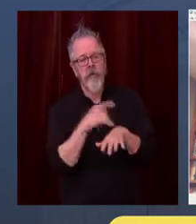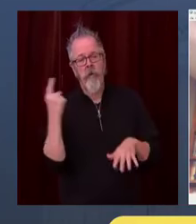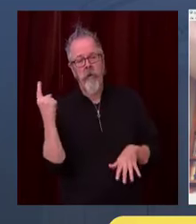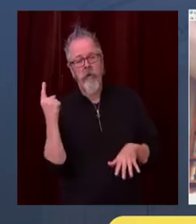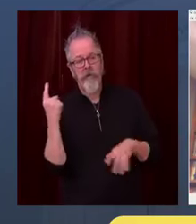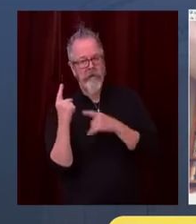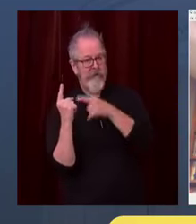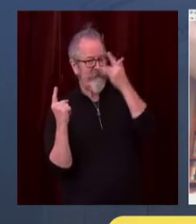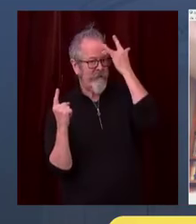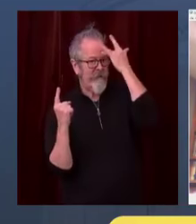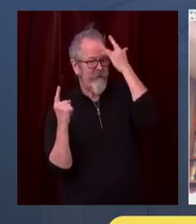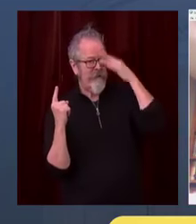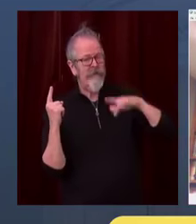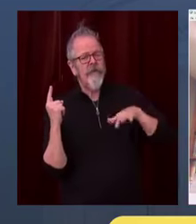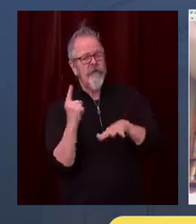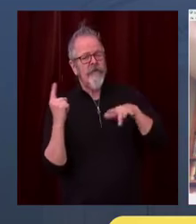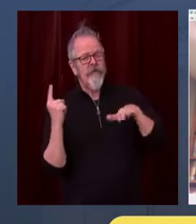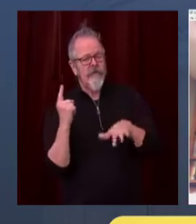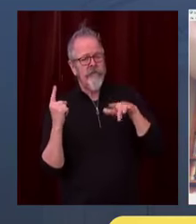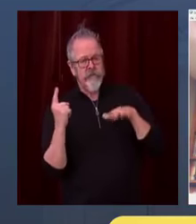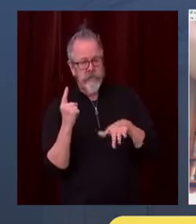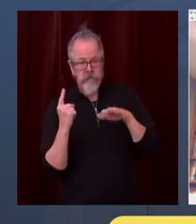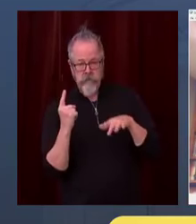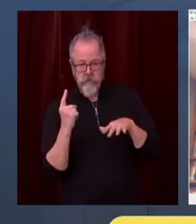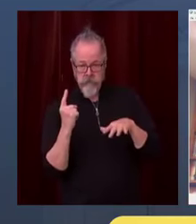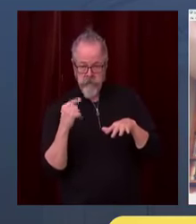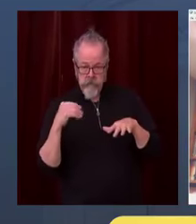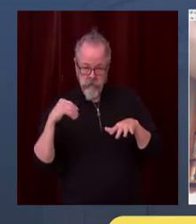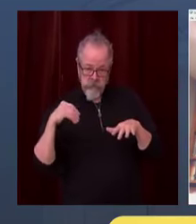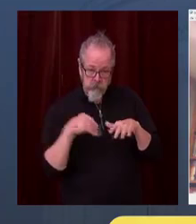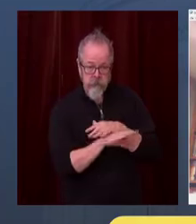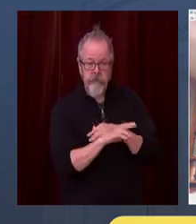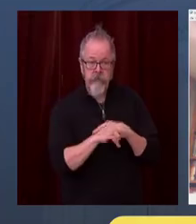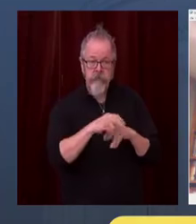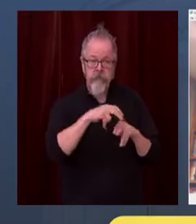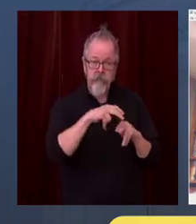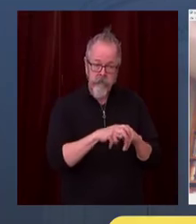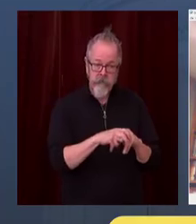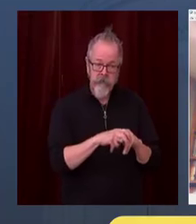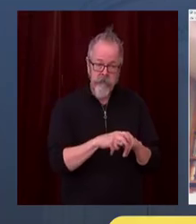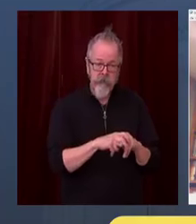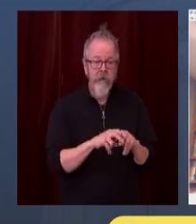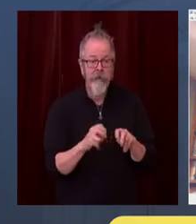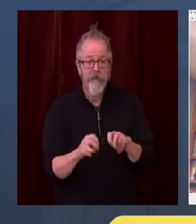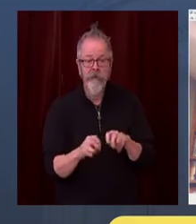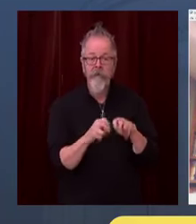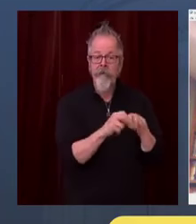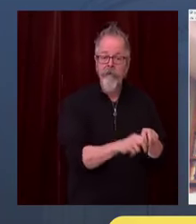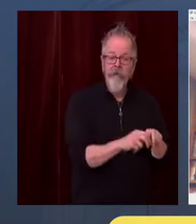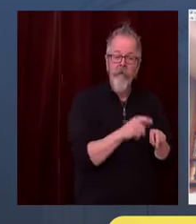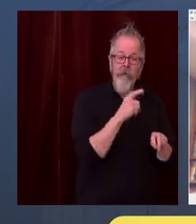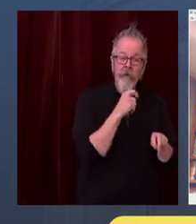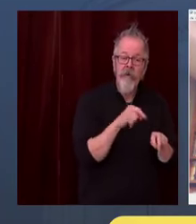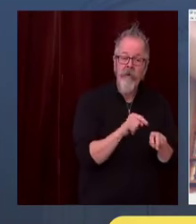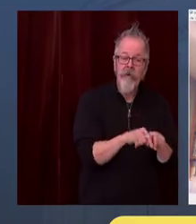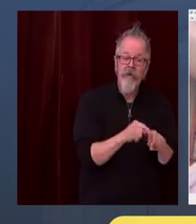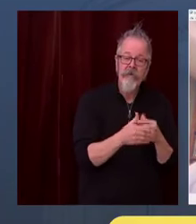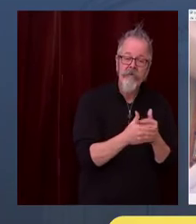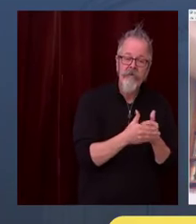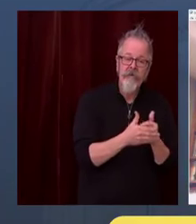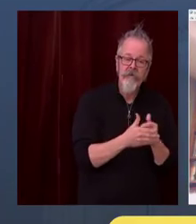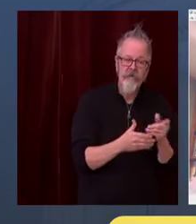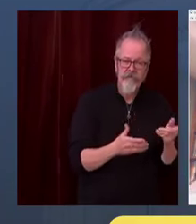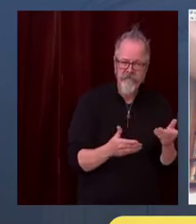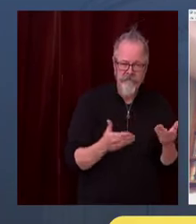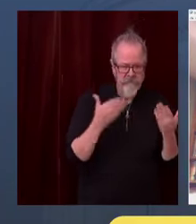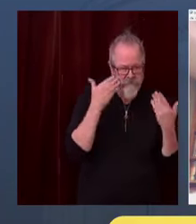sitting at the table next to the ill, you know, patron. We would have a very difficult time in our system, being able